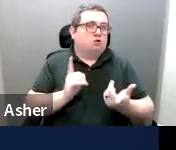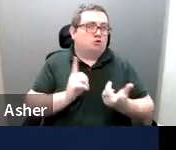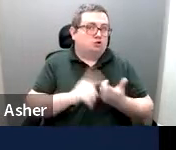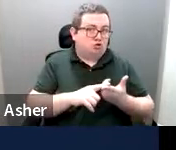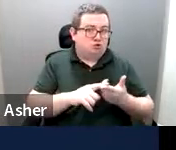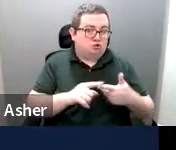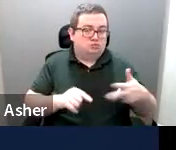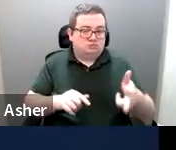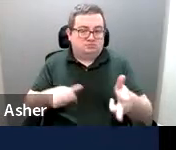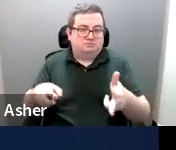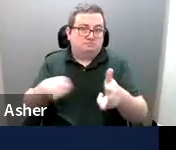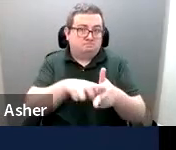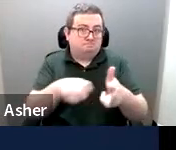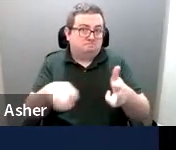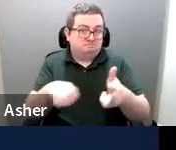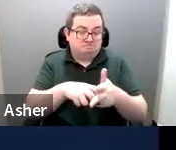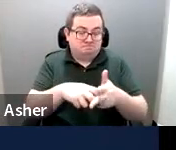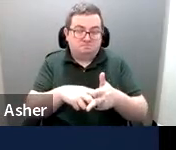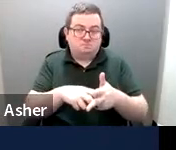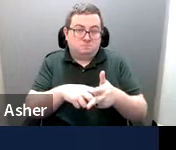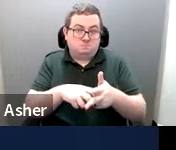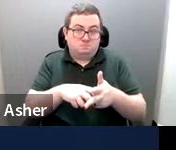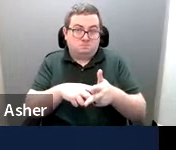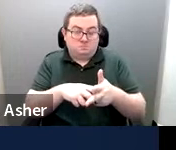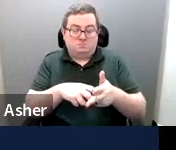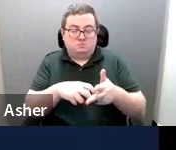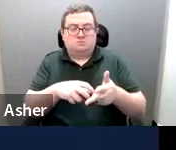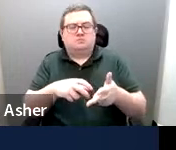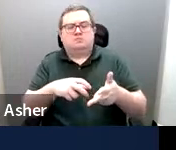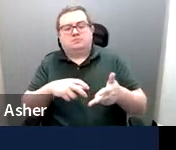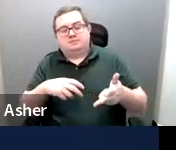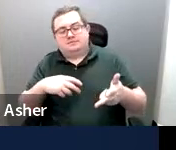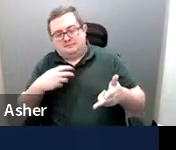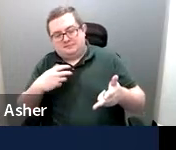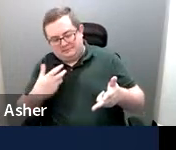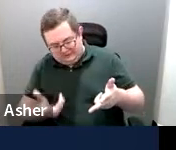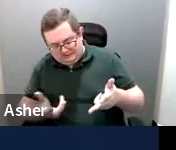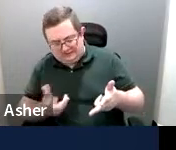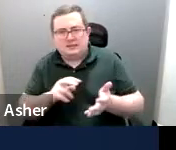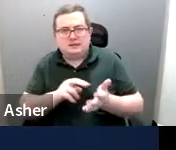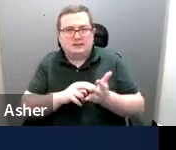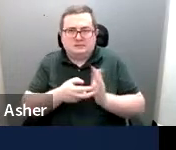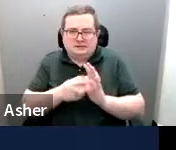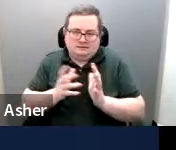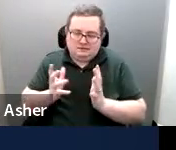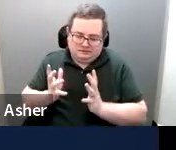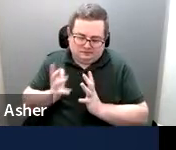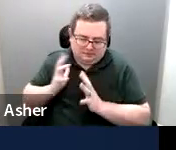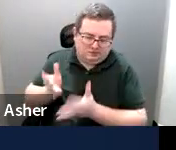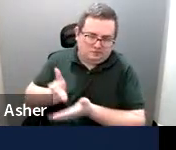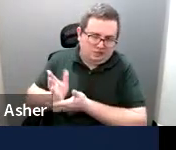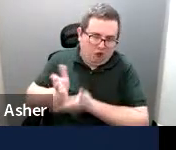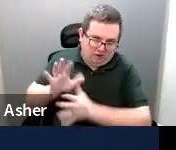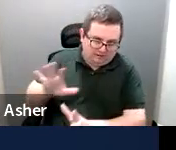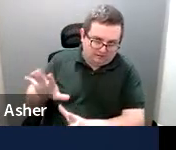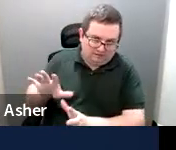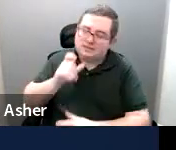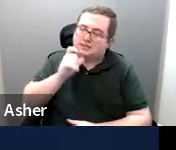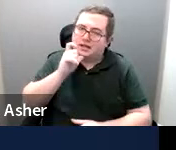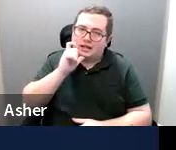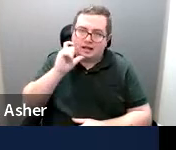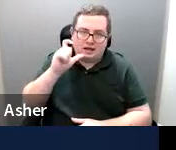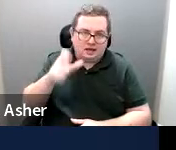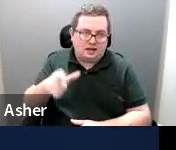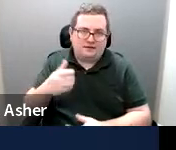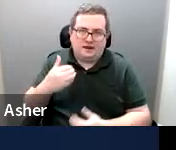loading zone where a person can then get into that vehicle, then it's going to be okay. Uh, it does, it's not going to need to